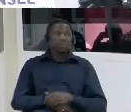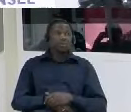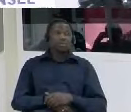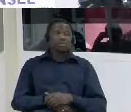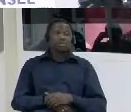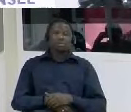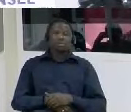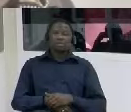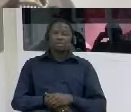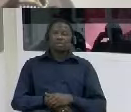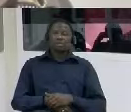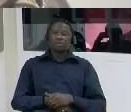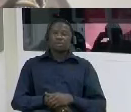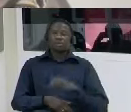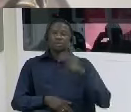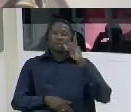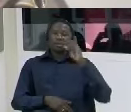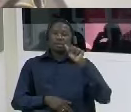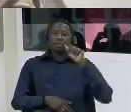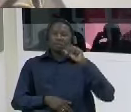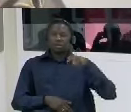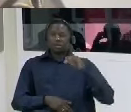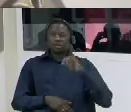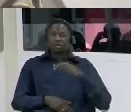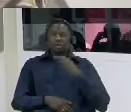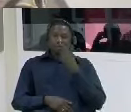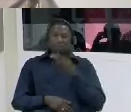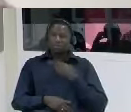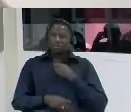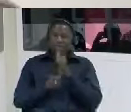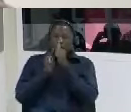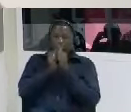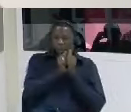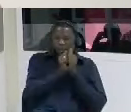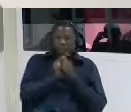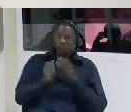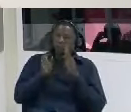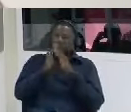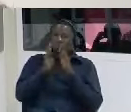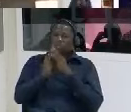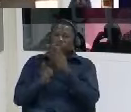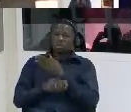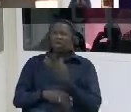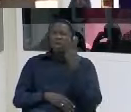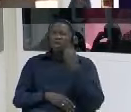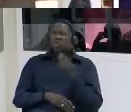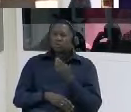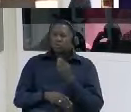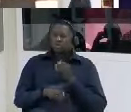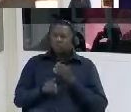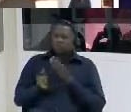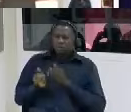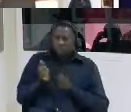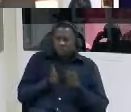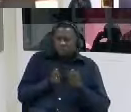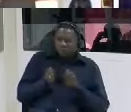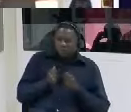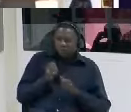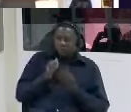you said you were hiding at your sister's compound at bundu how did you manage to escape for dakar